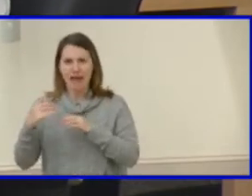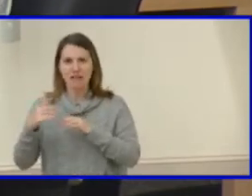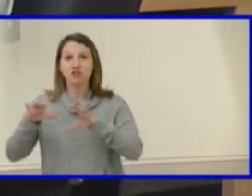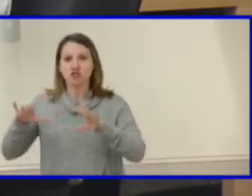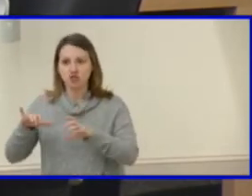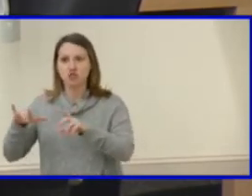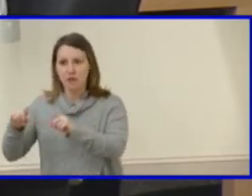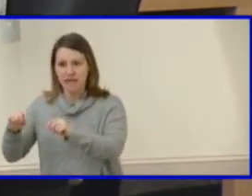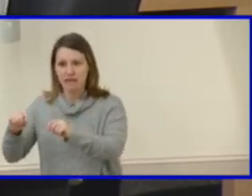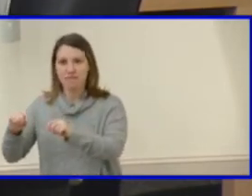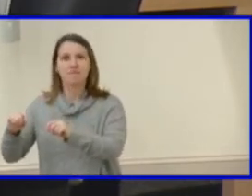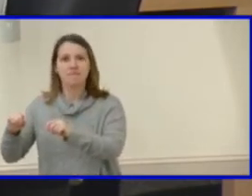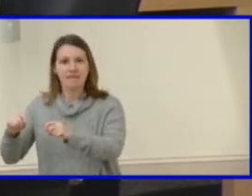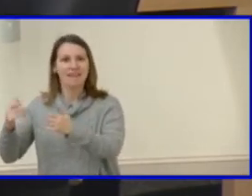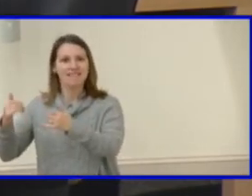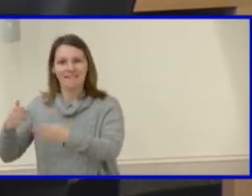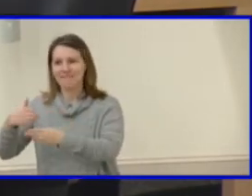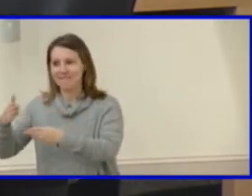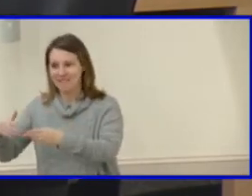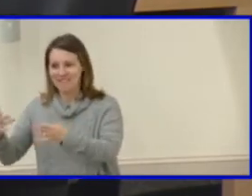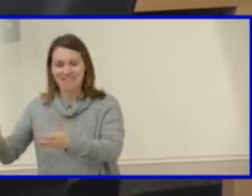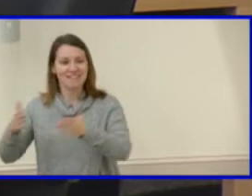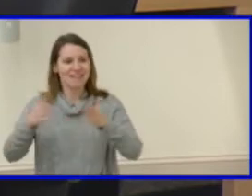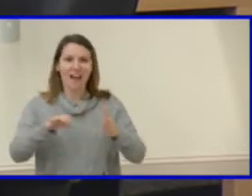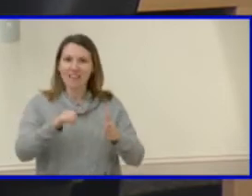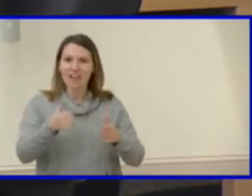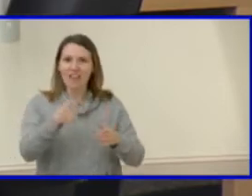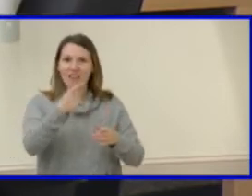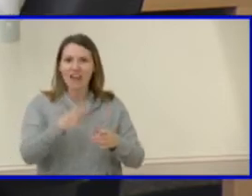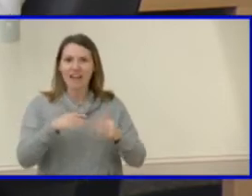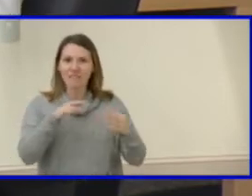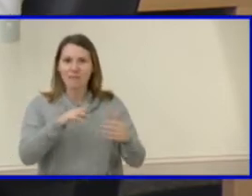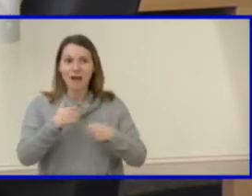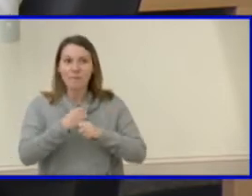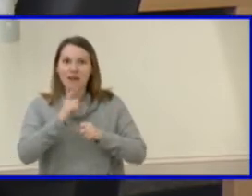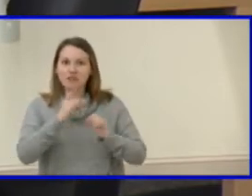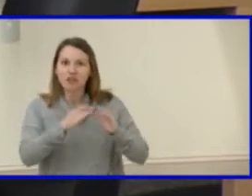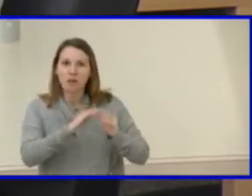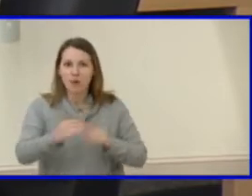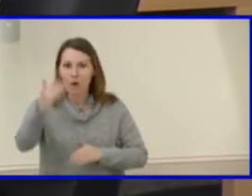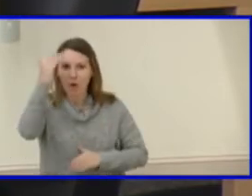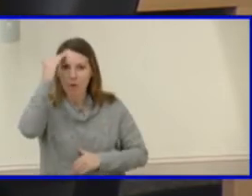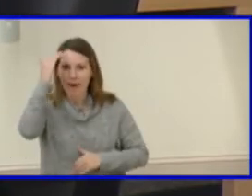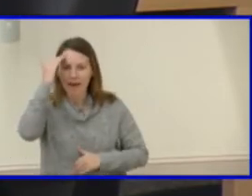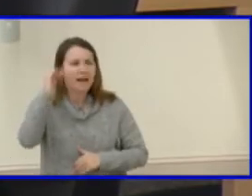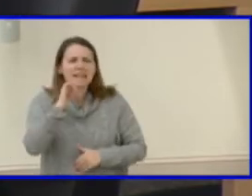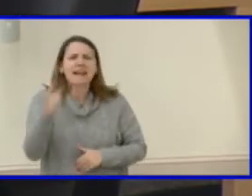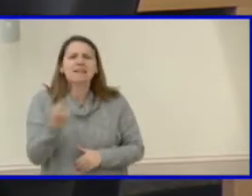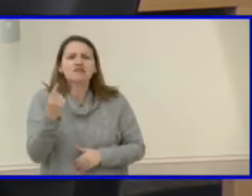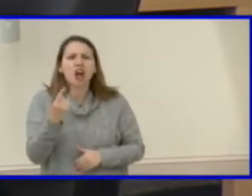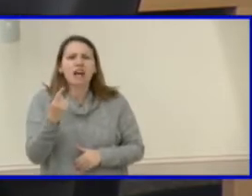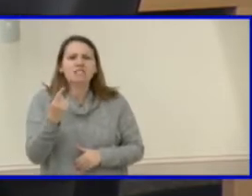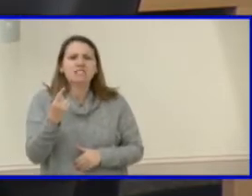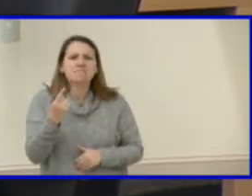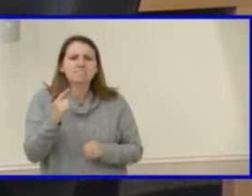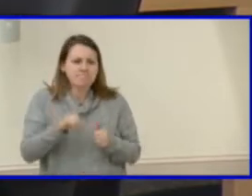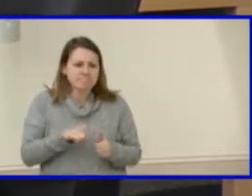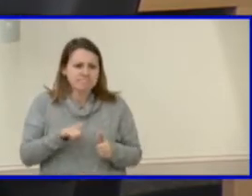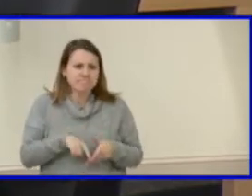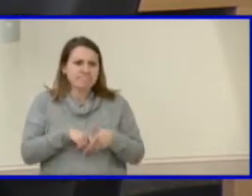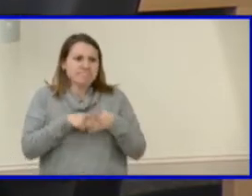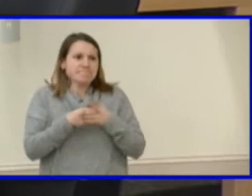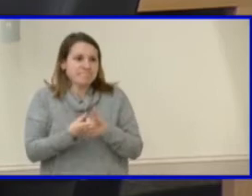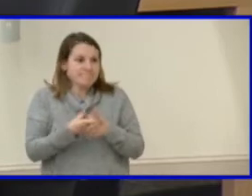other piece is making sure that communities are aware of it, not just in the beginning, but continuously making sure that it's there.